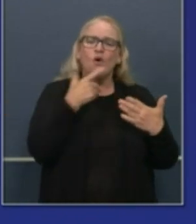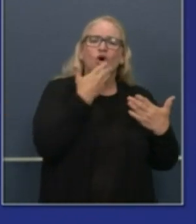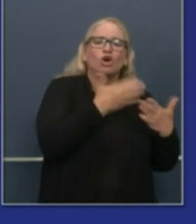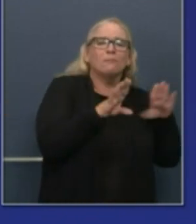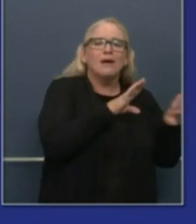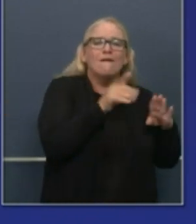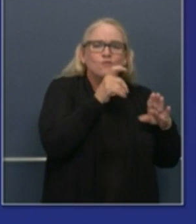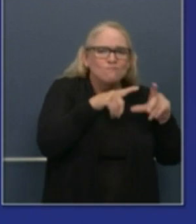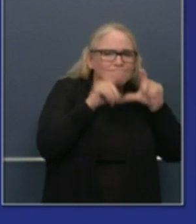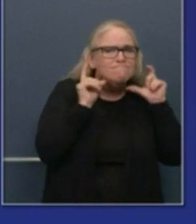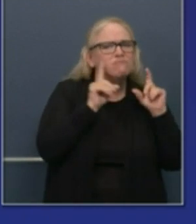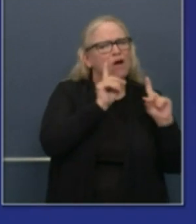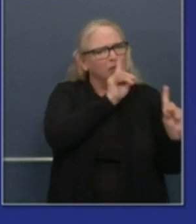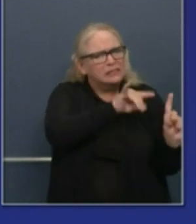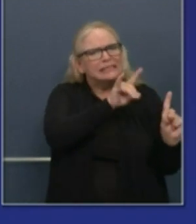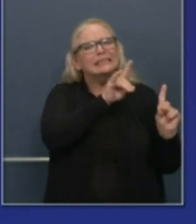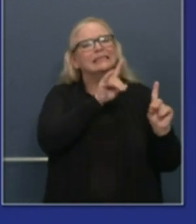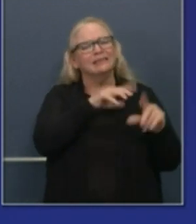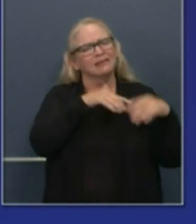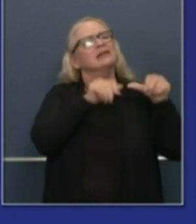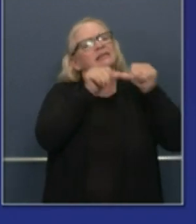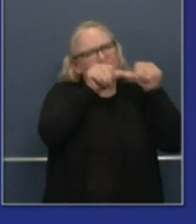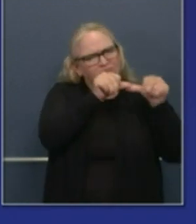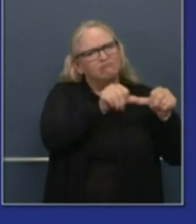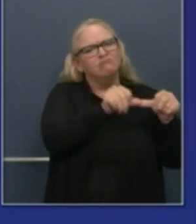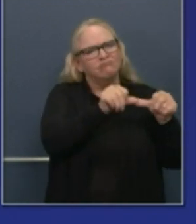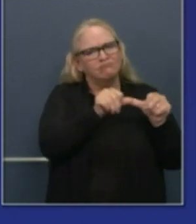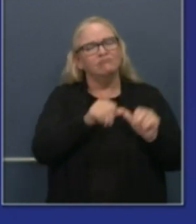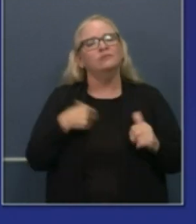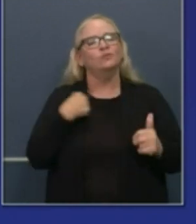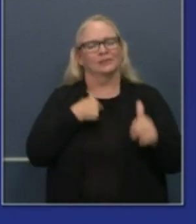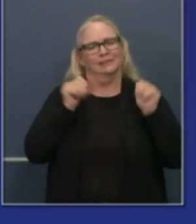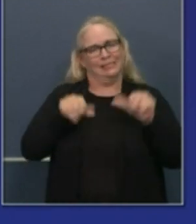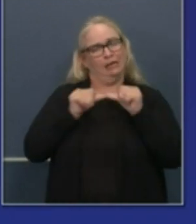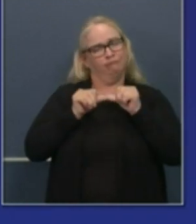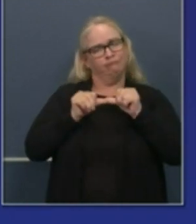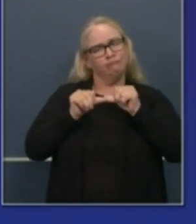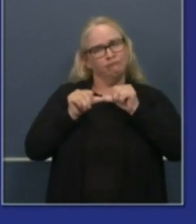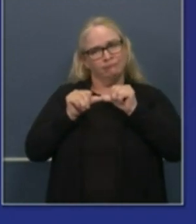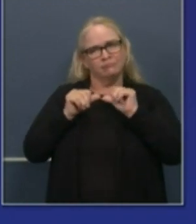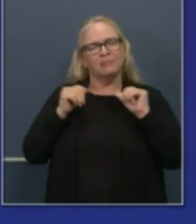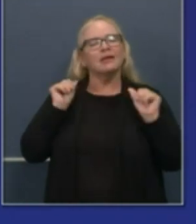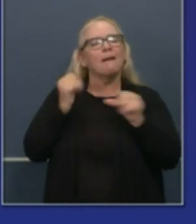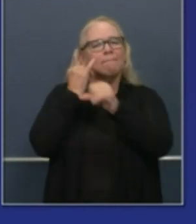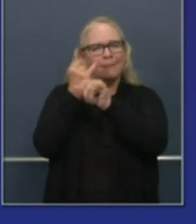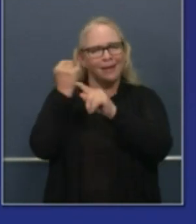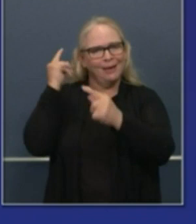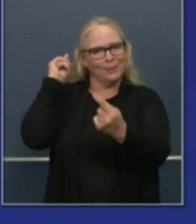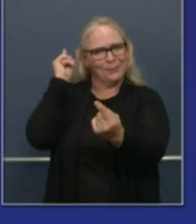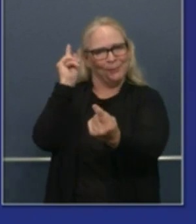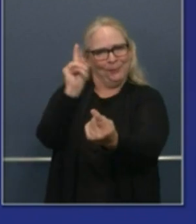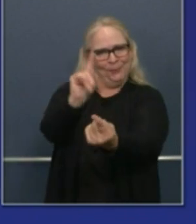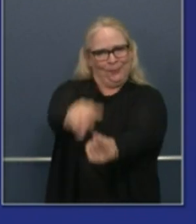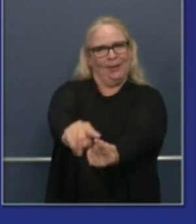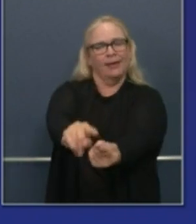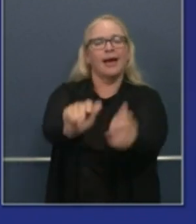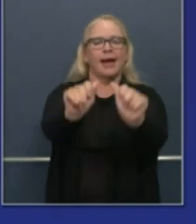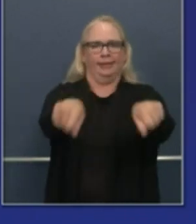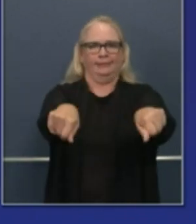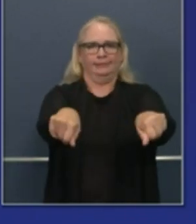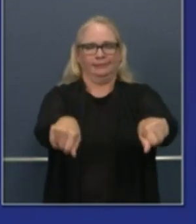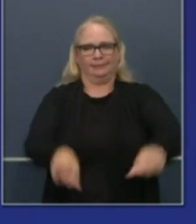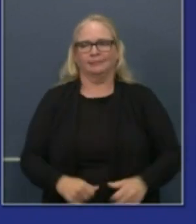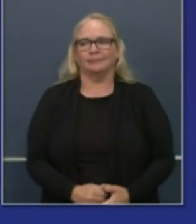allow us to move past this pandemic sooner than we otherwise would. The issue of going outdoors and taking